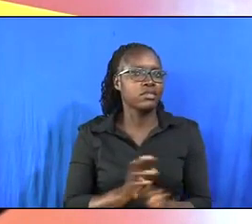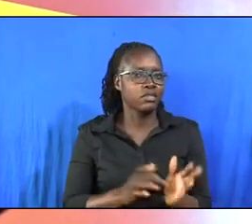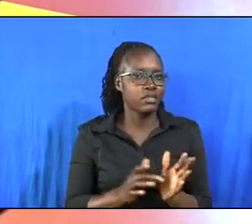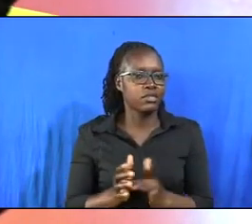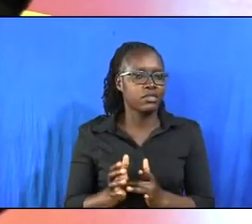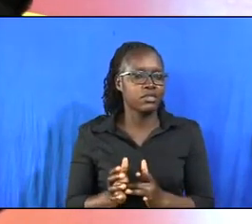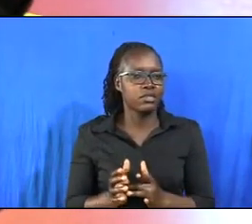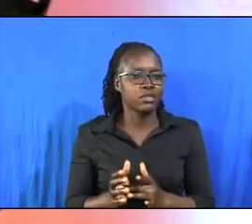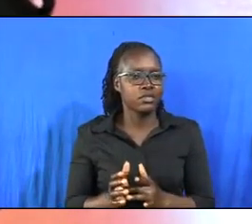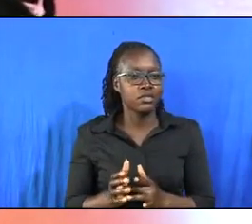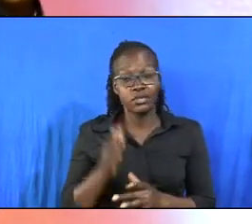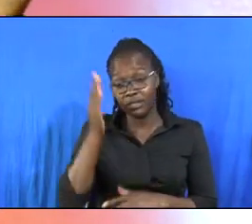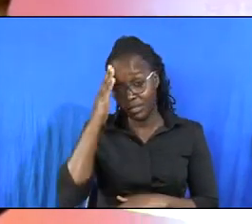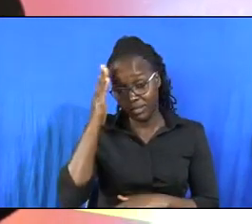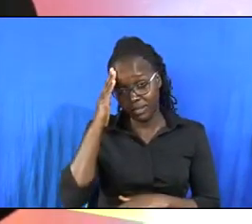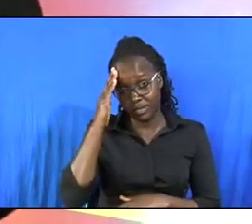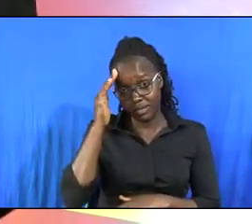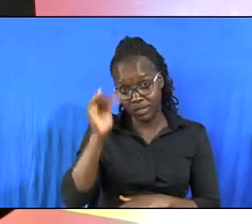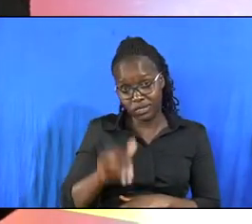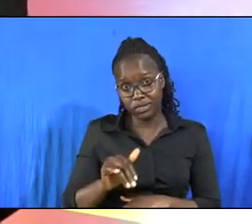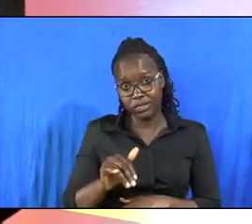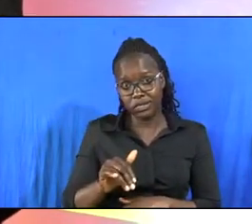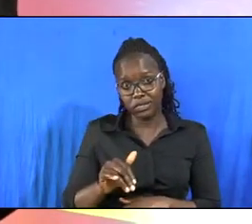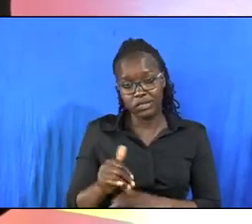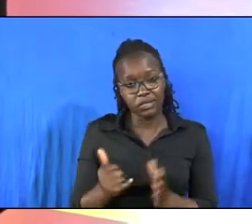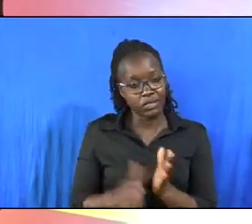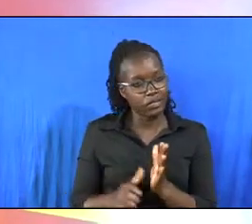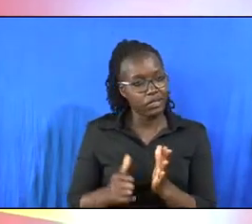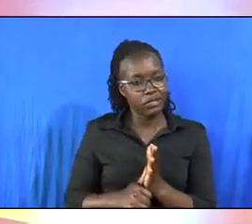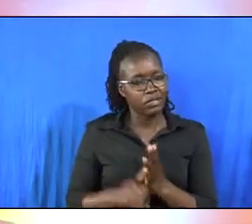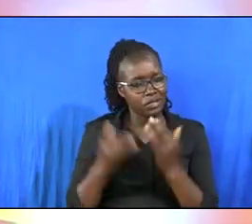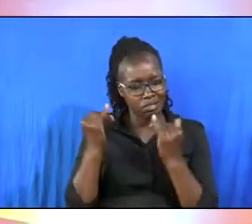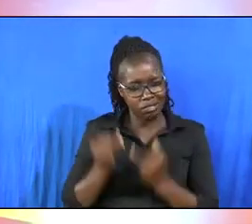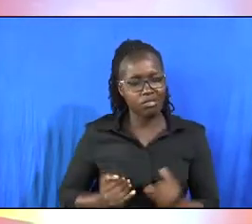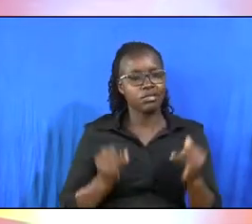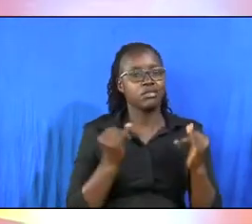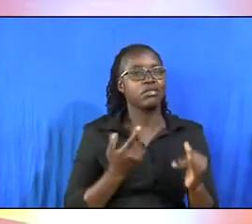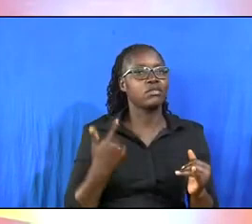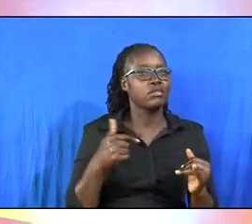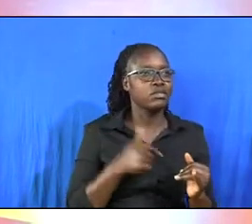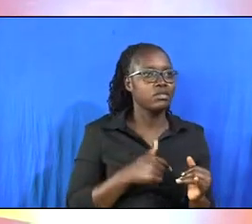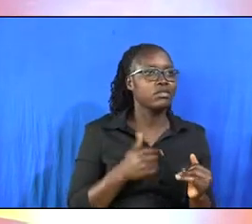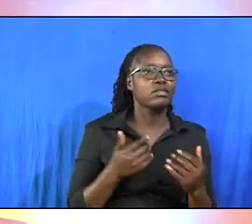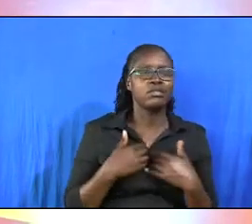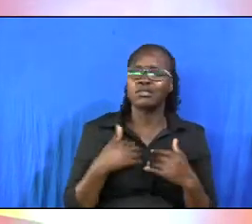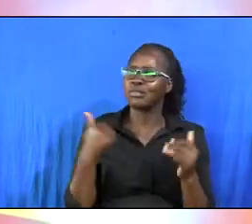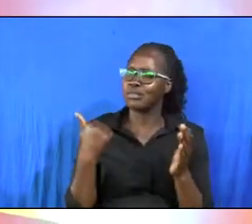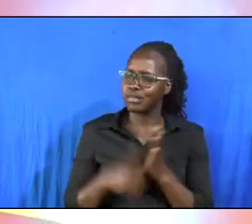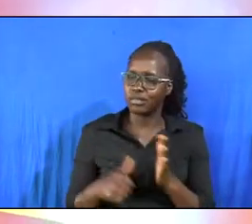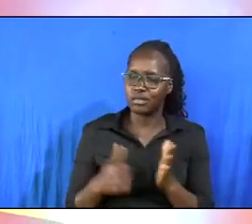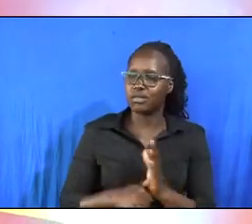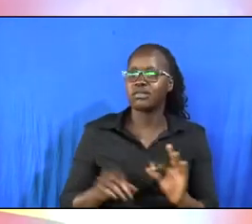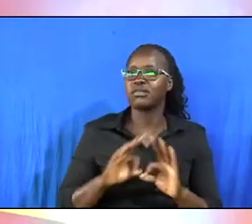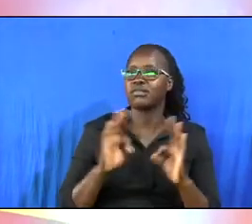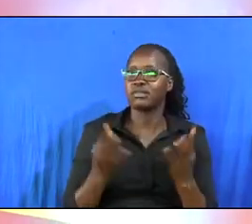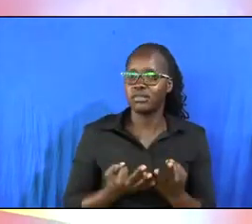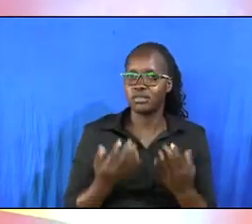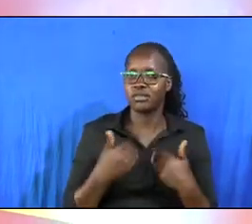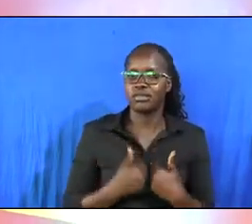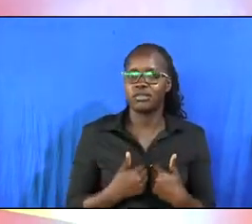Jesus knew that we are troubled individuals, we have troubled families, we